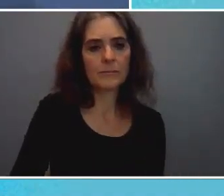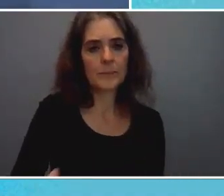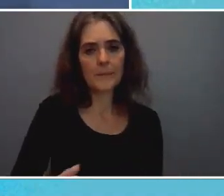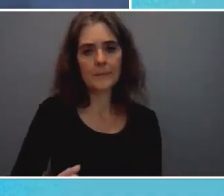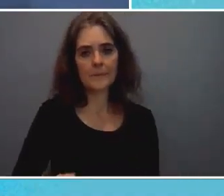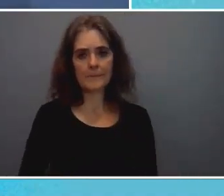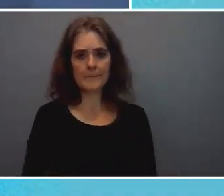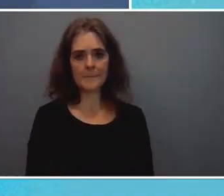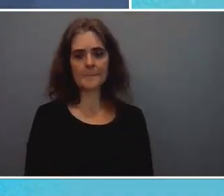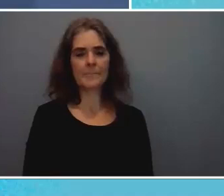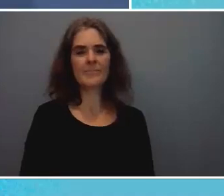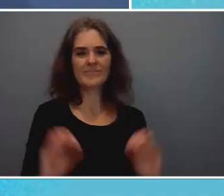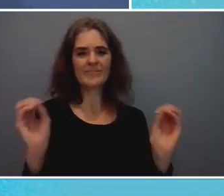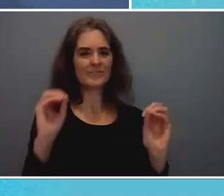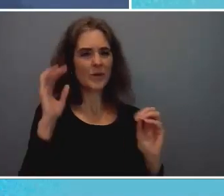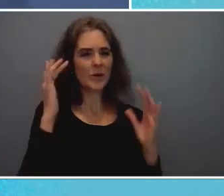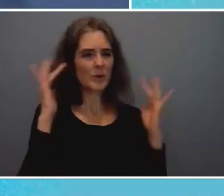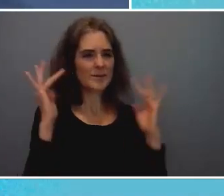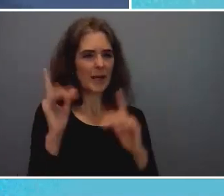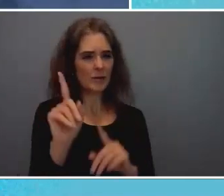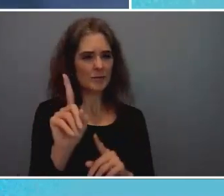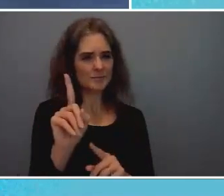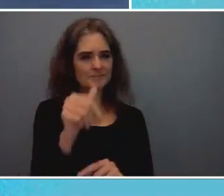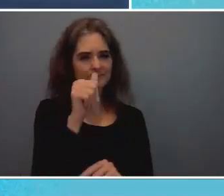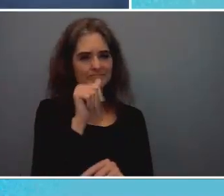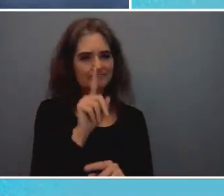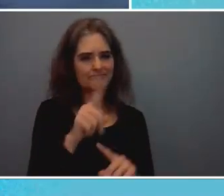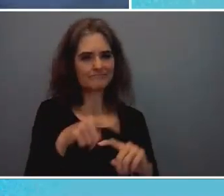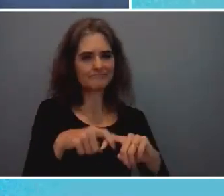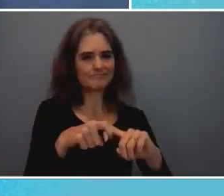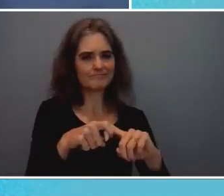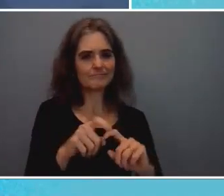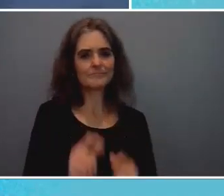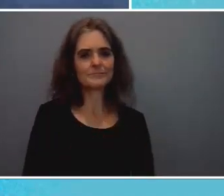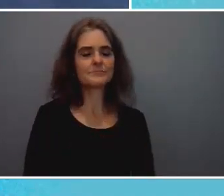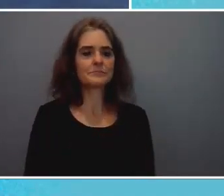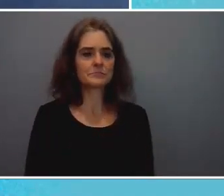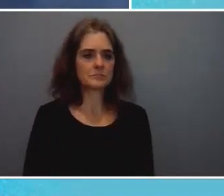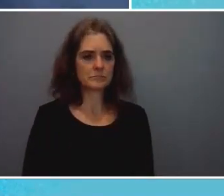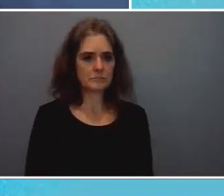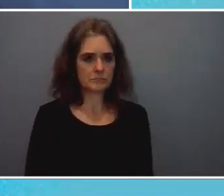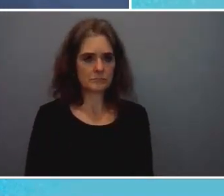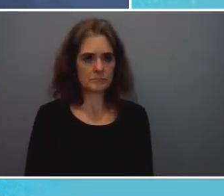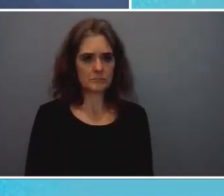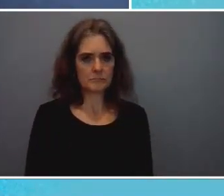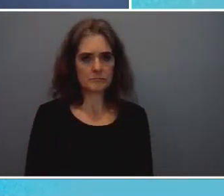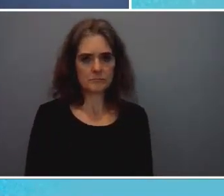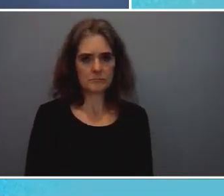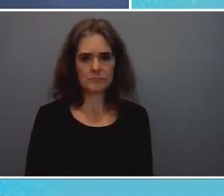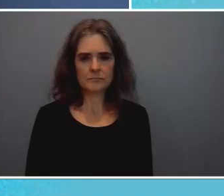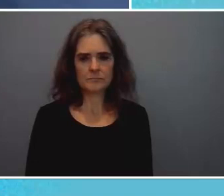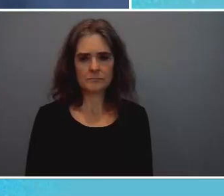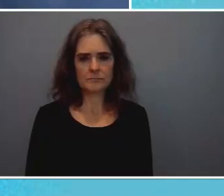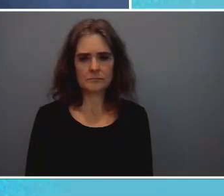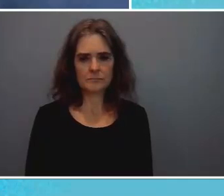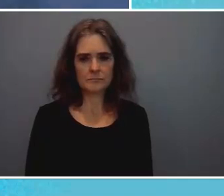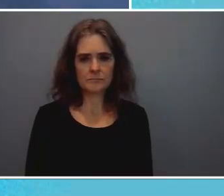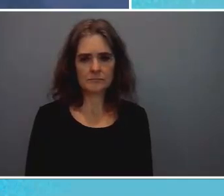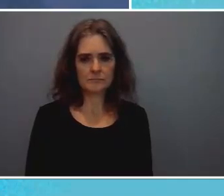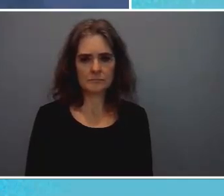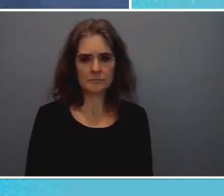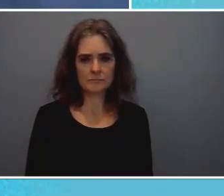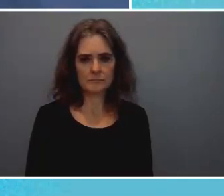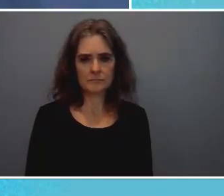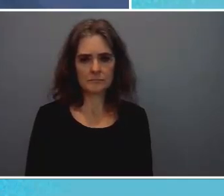Tokyo Maputo or Port Moresby Papua New Guinea these forces are or will change your